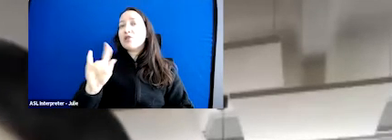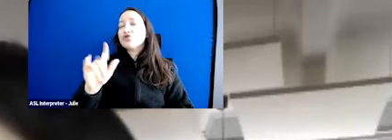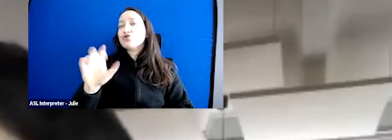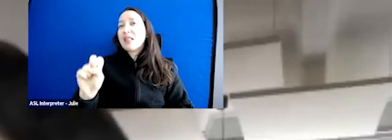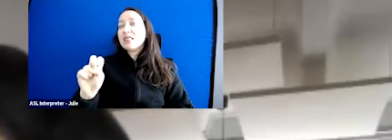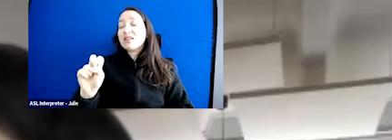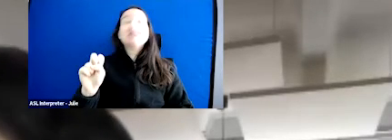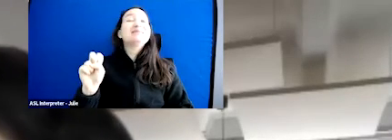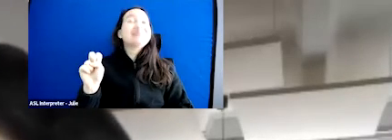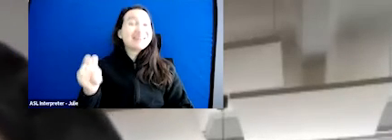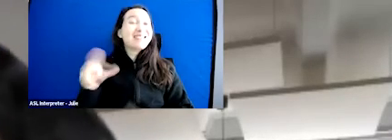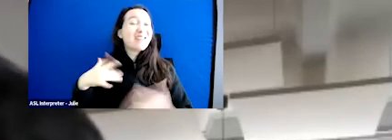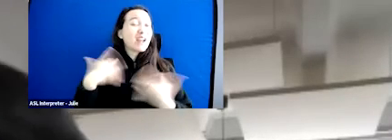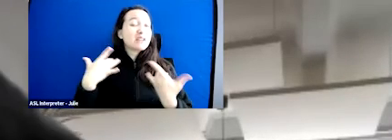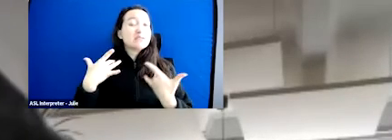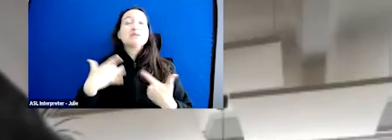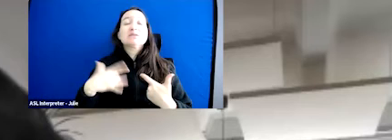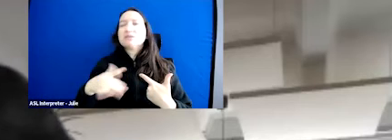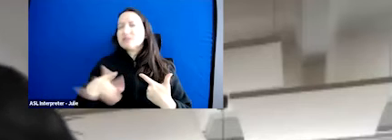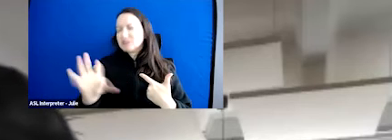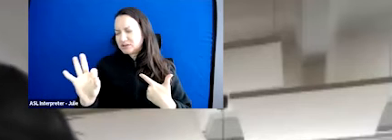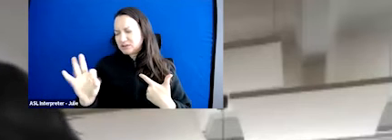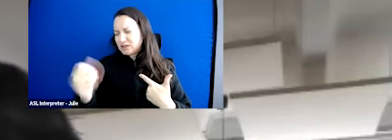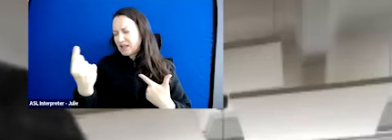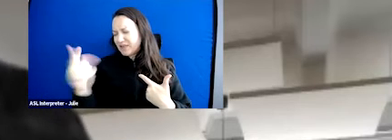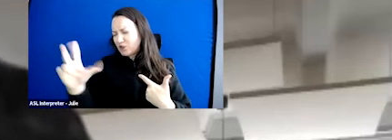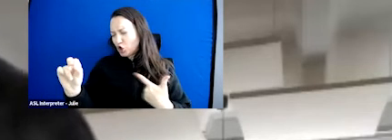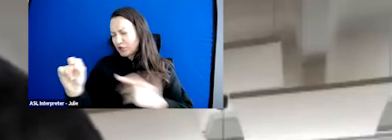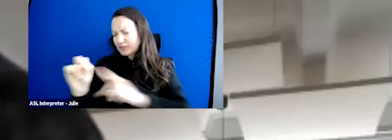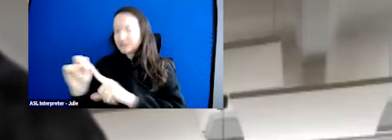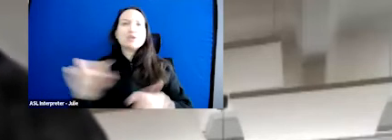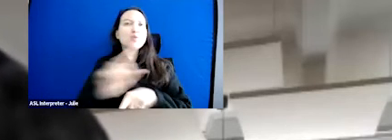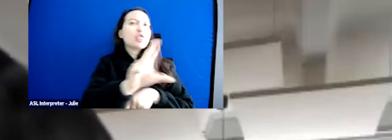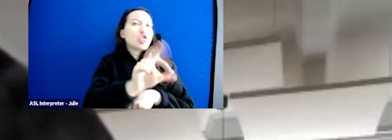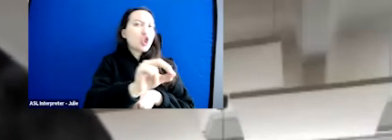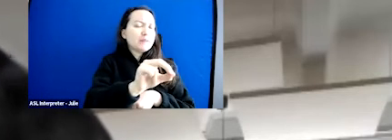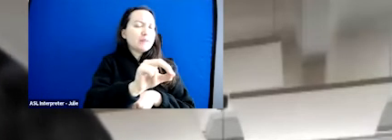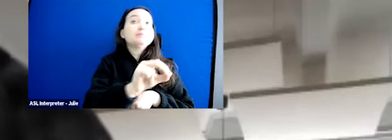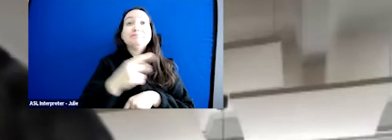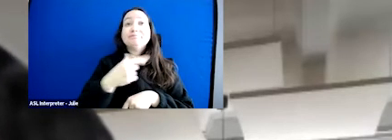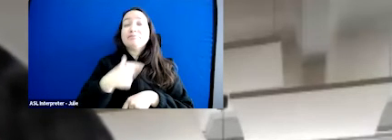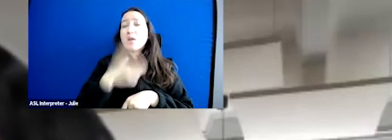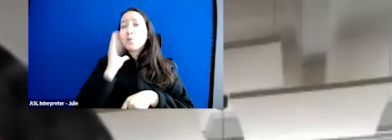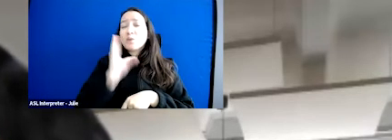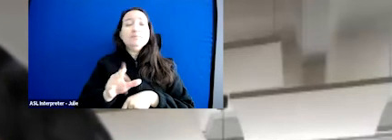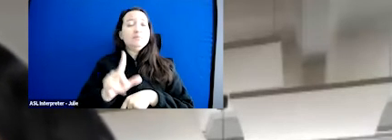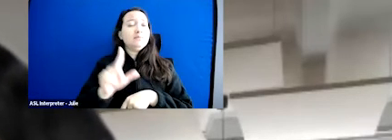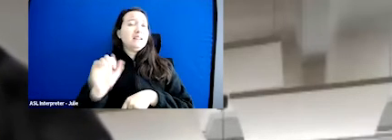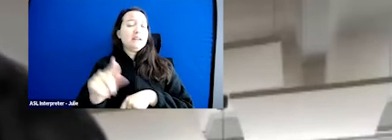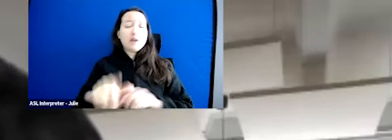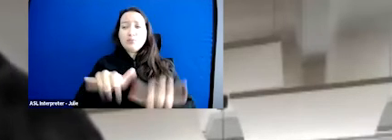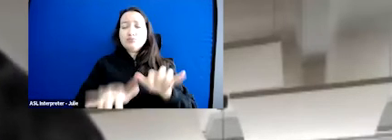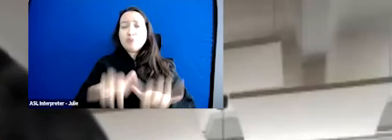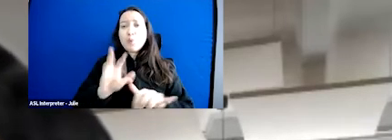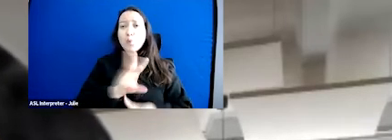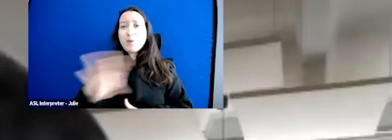But yeah, that event is from 11.30 to 1.30 p.m., but I will drop a link or something to